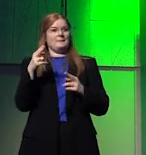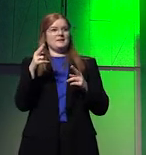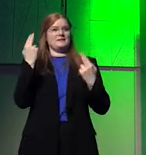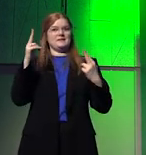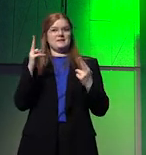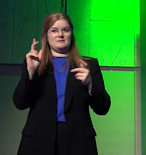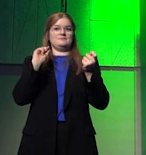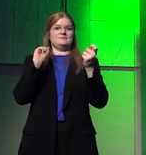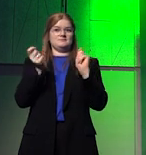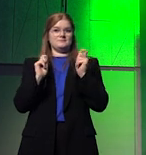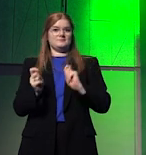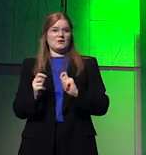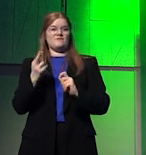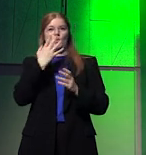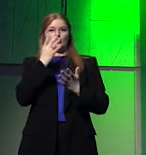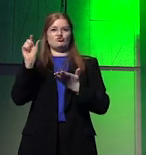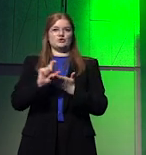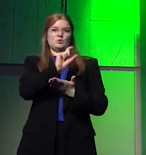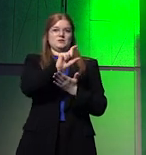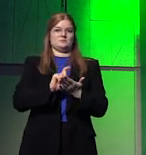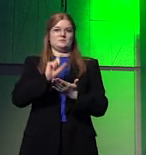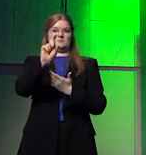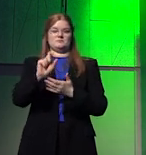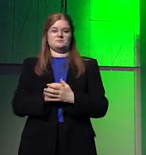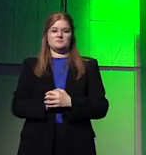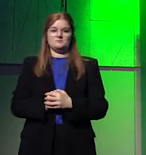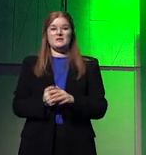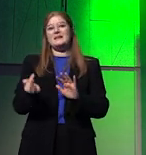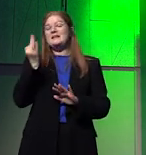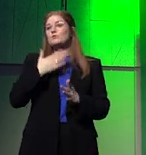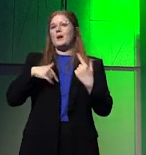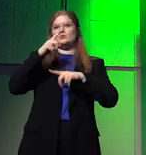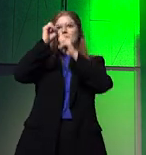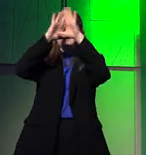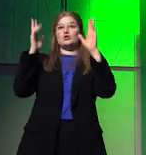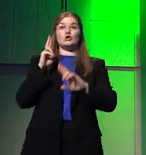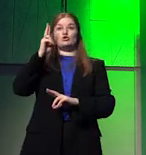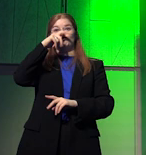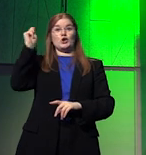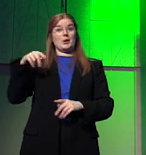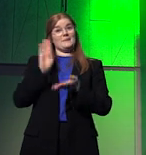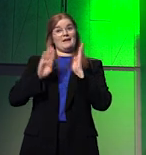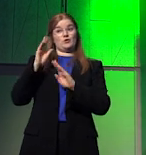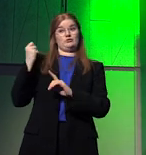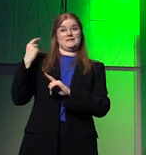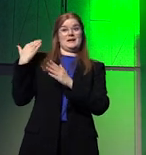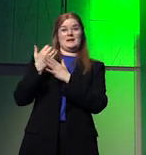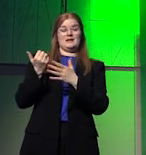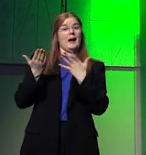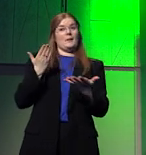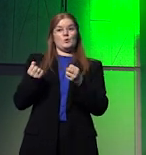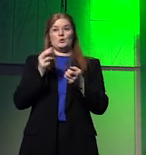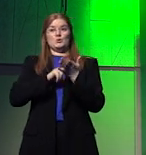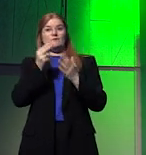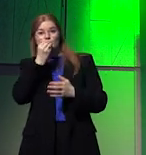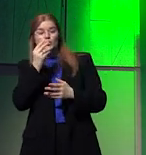commodification of water resources. And if we want to imagine what Russian behavior related to how they use food and